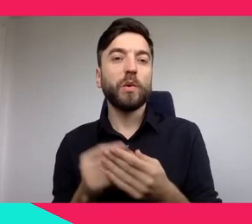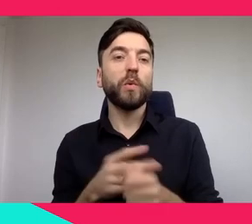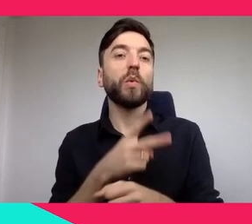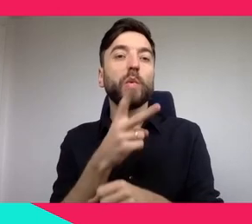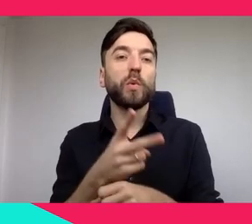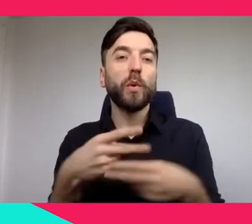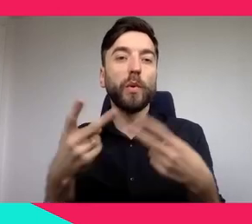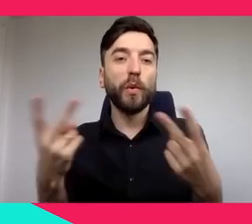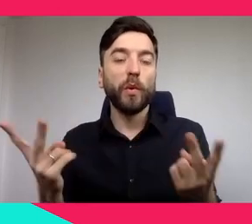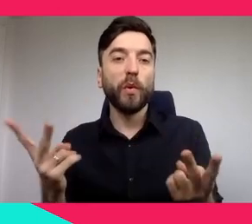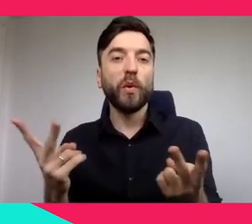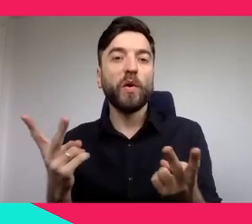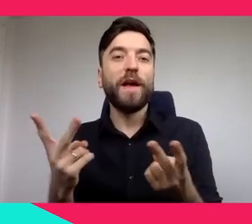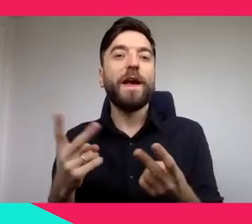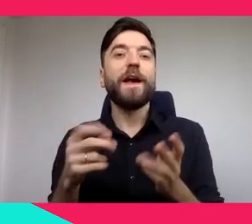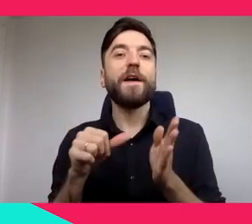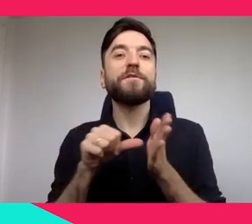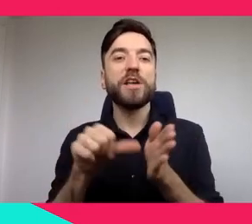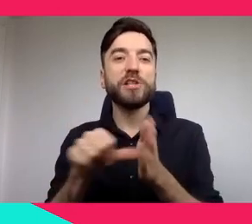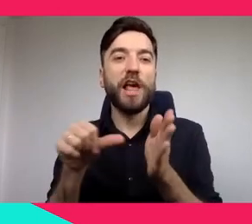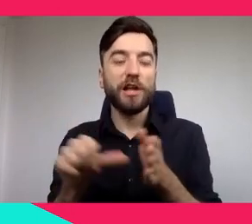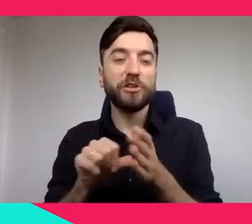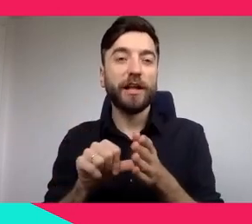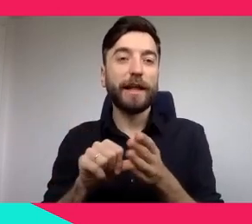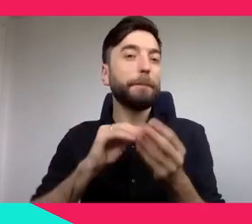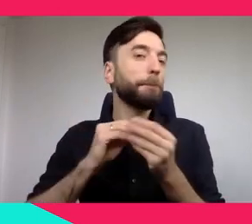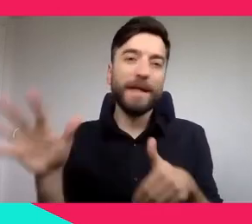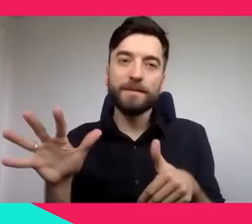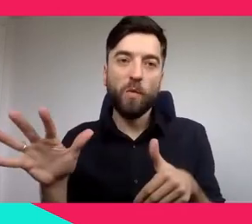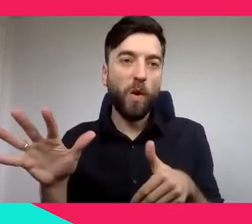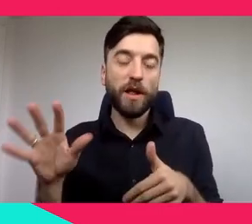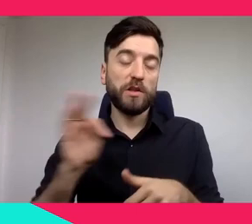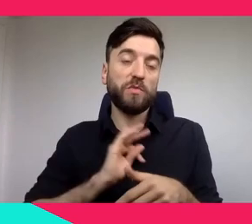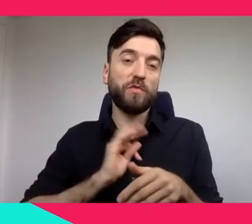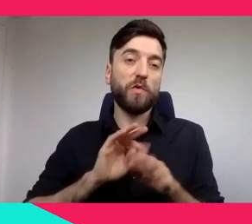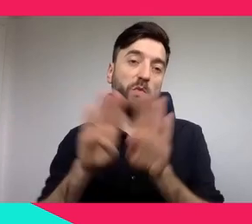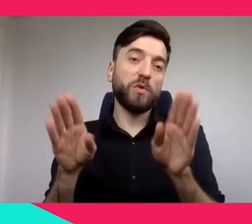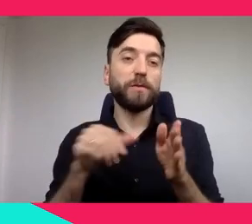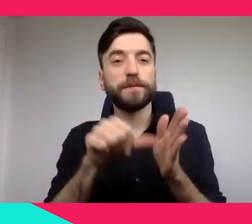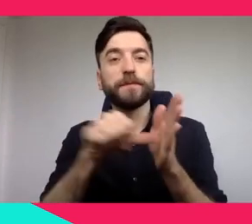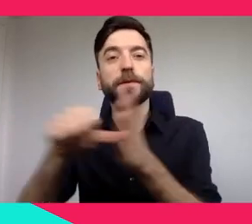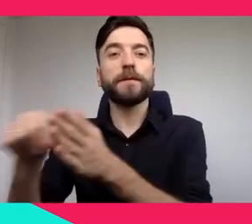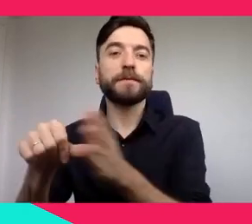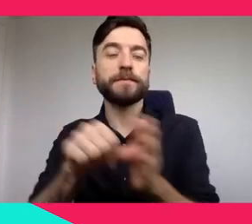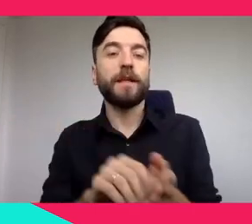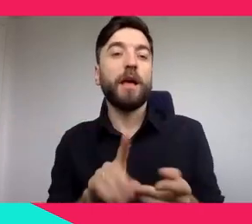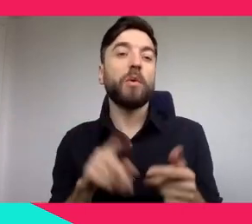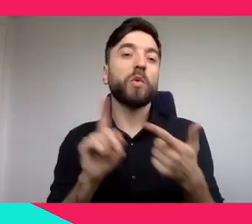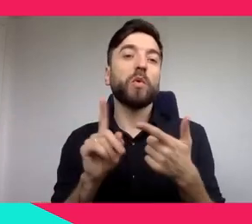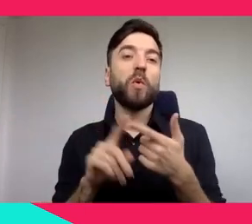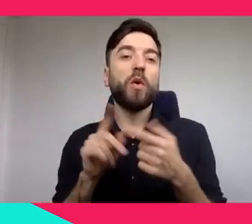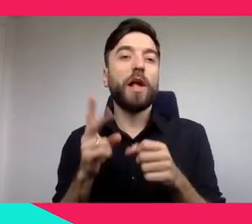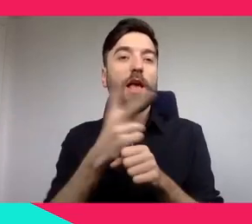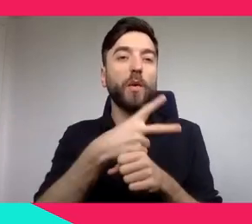with 360 pictures or 360 videos. And this is also an interesting way to show the